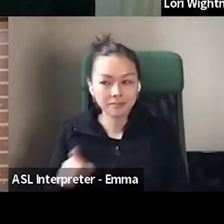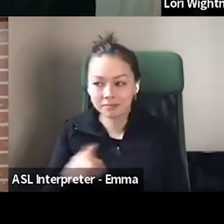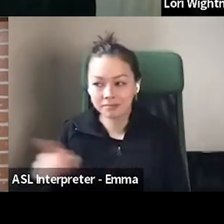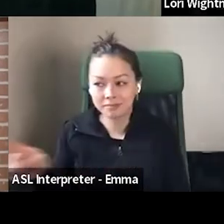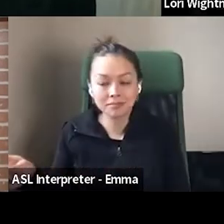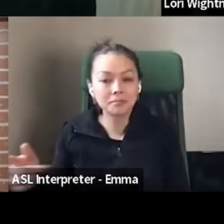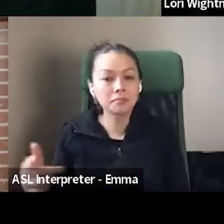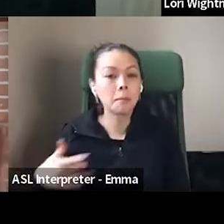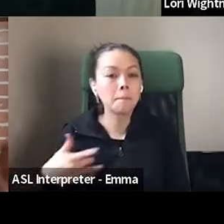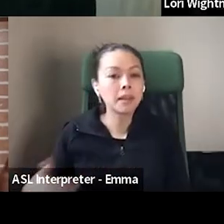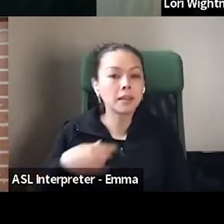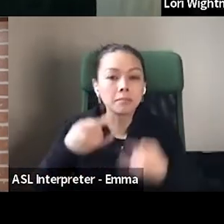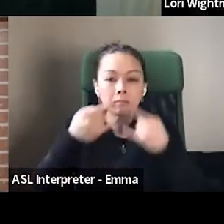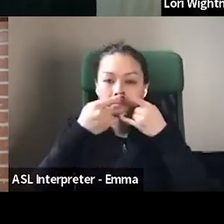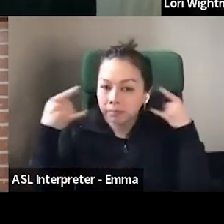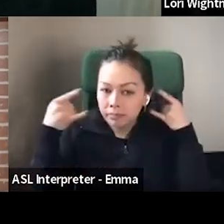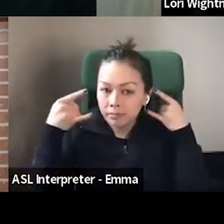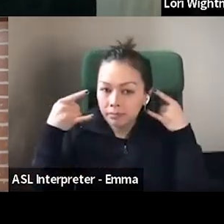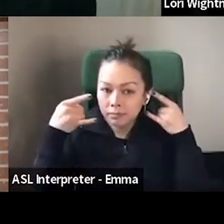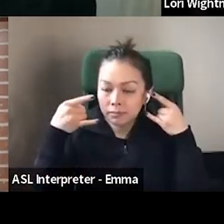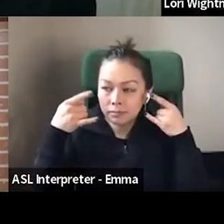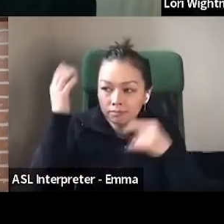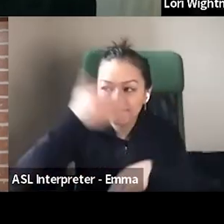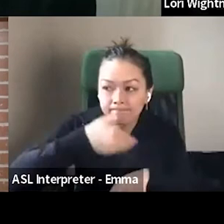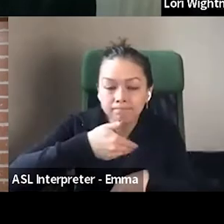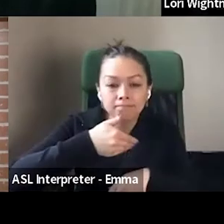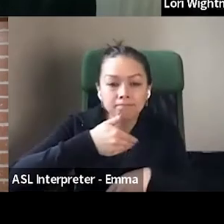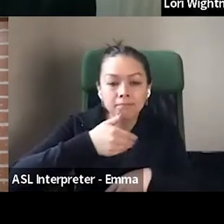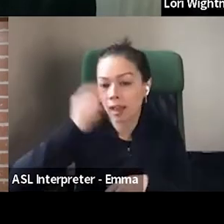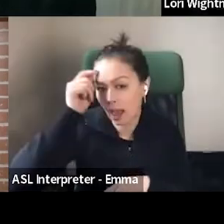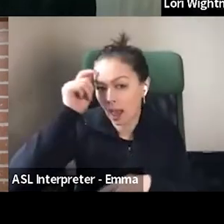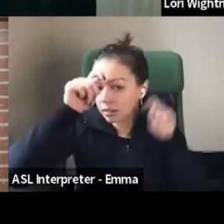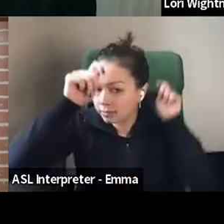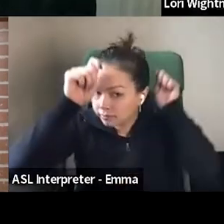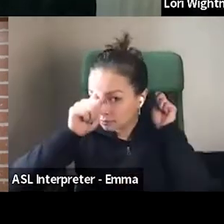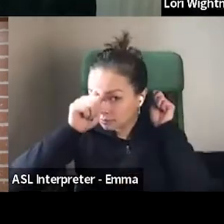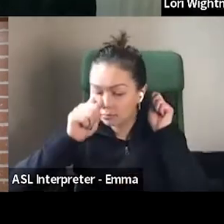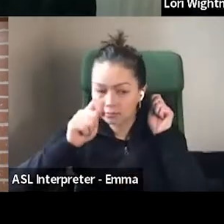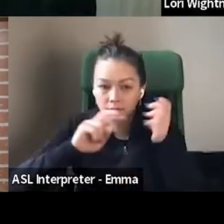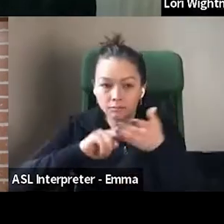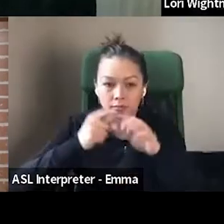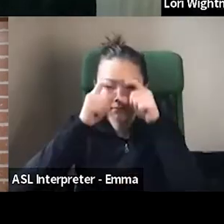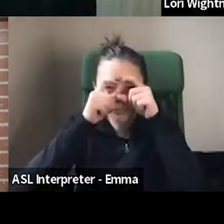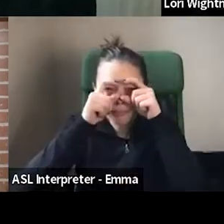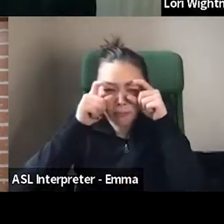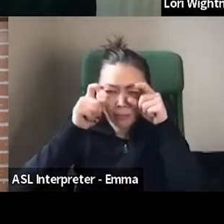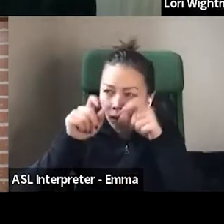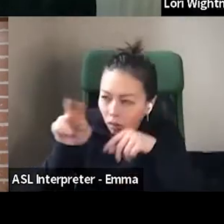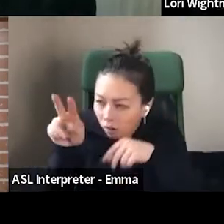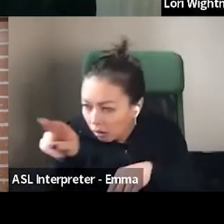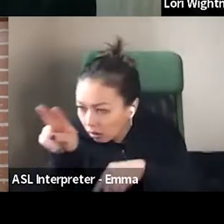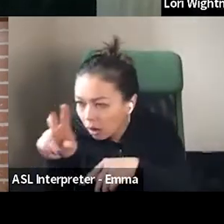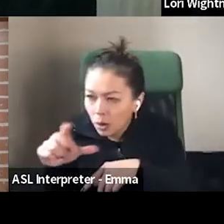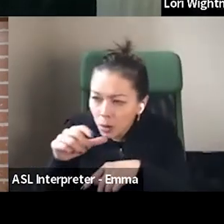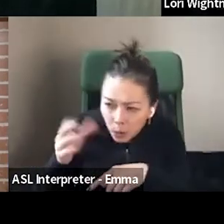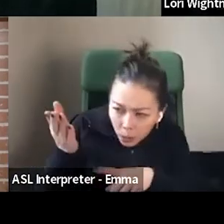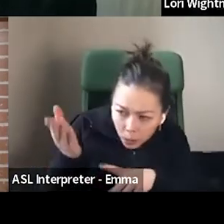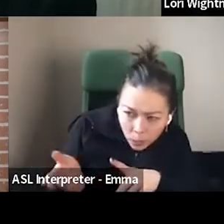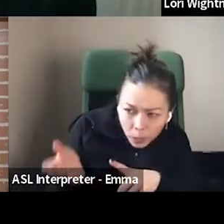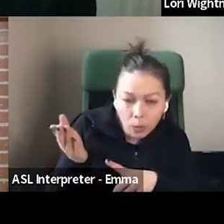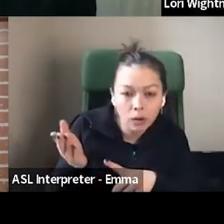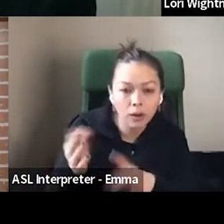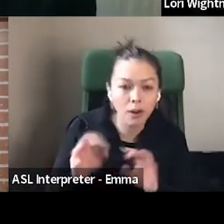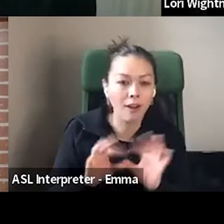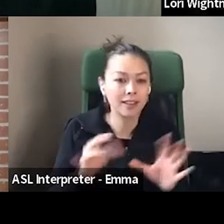a part of creating a community bookstore is getting to know people's names. And they recognize me because I'm the same